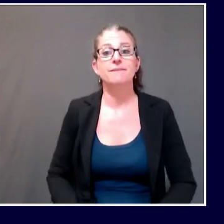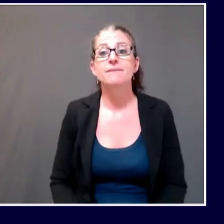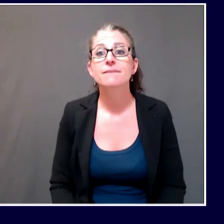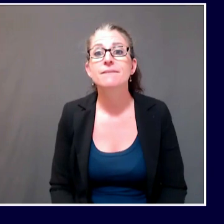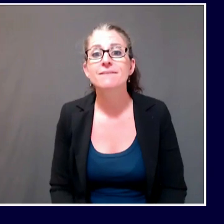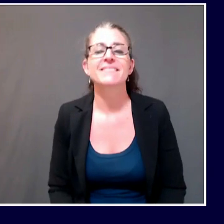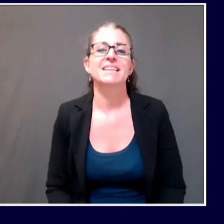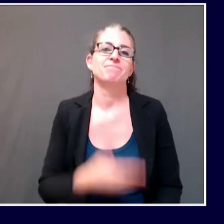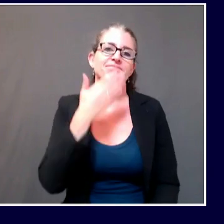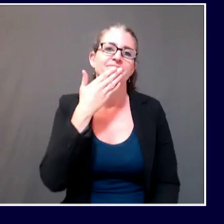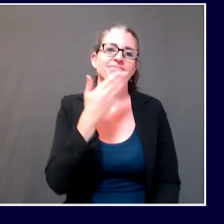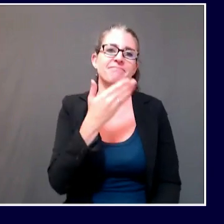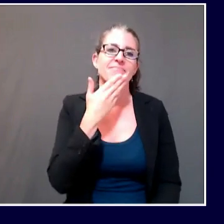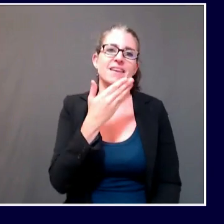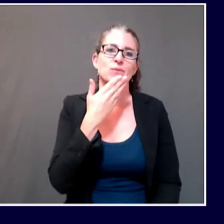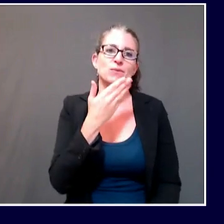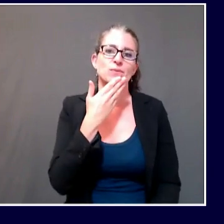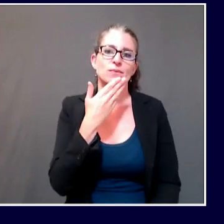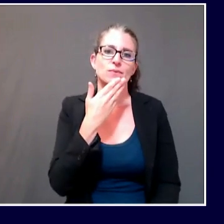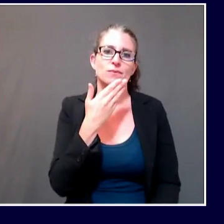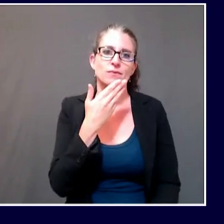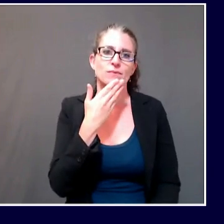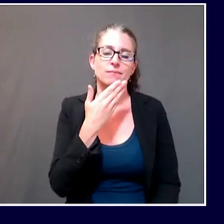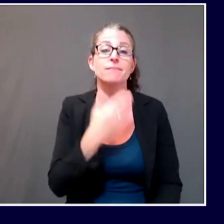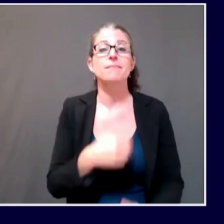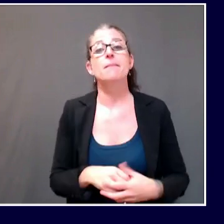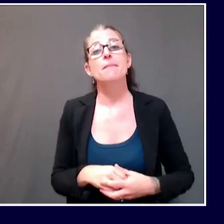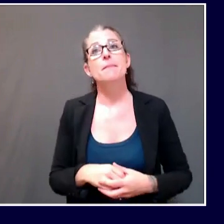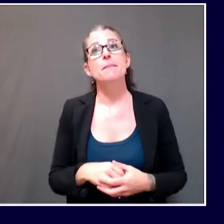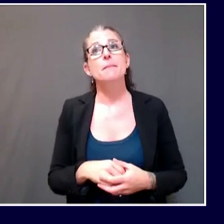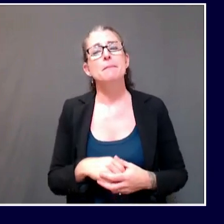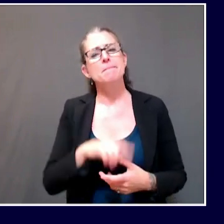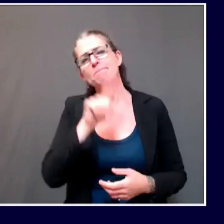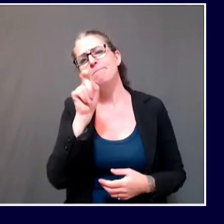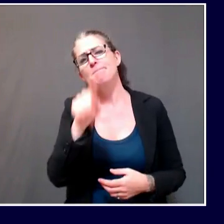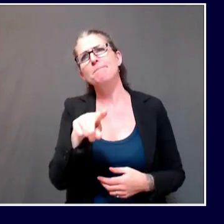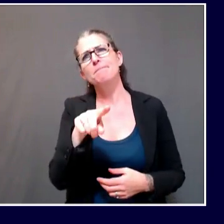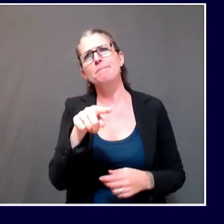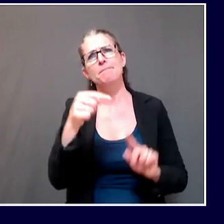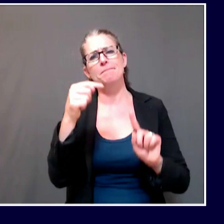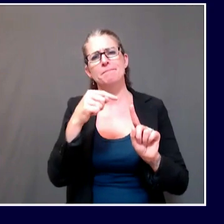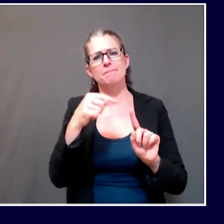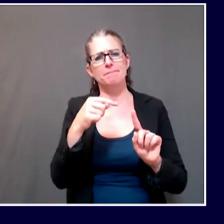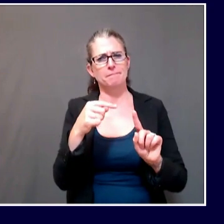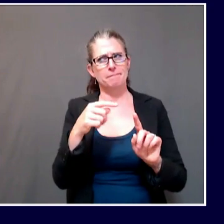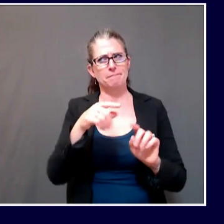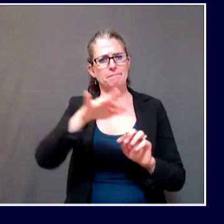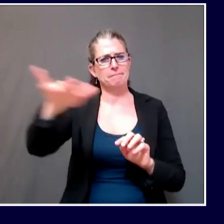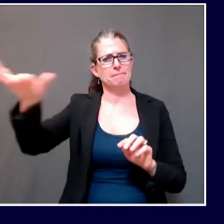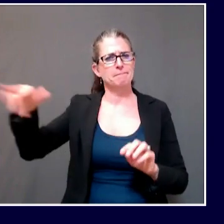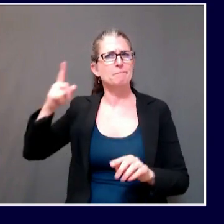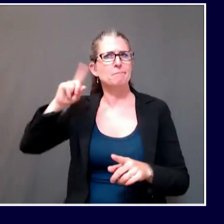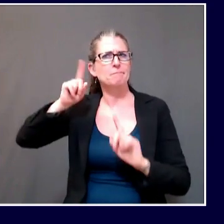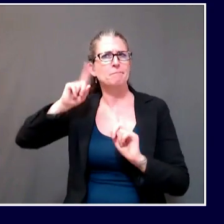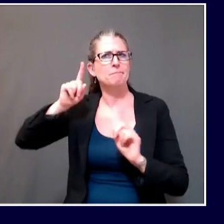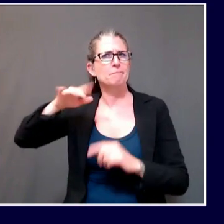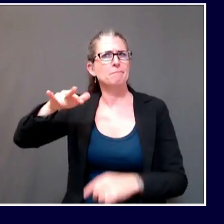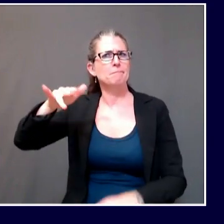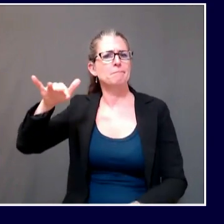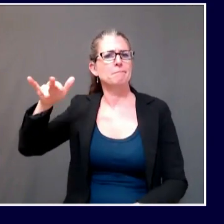Shaw. The first question I have for you revolves around some reports and conversations that have come up about out-of-state residents